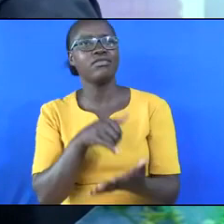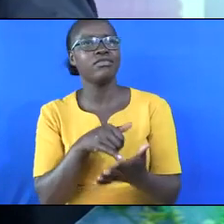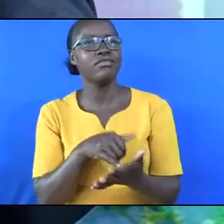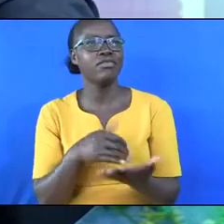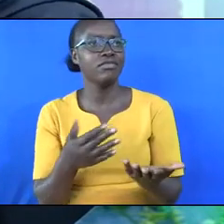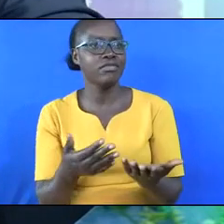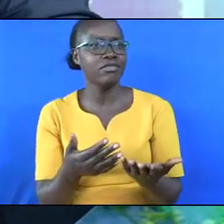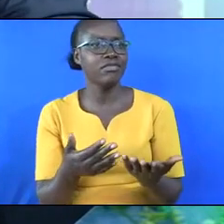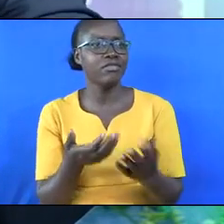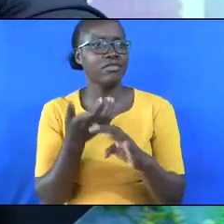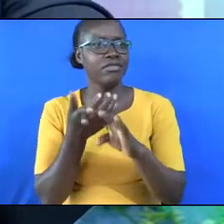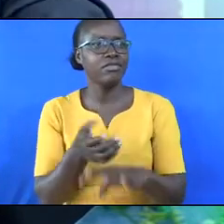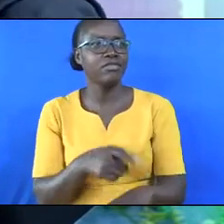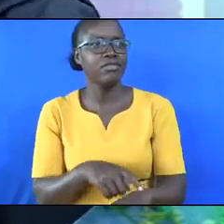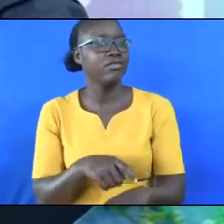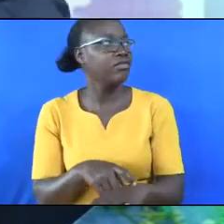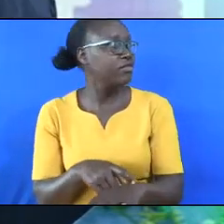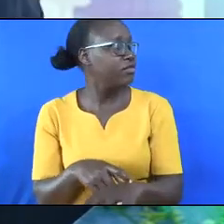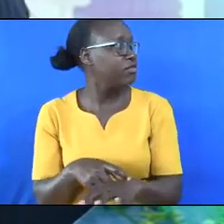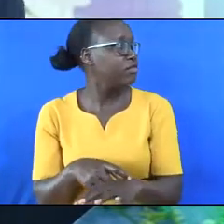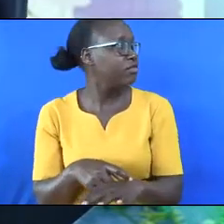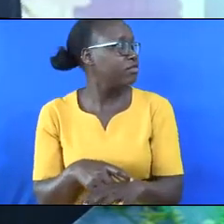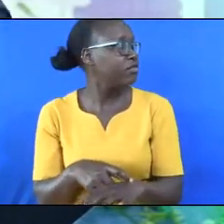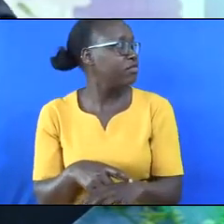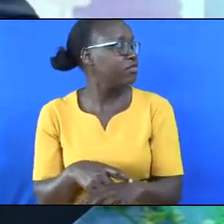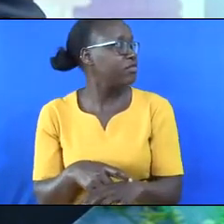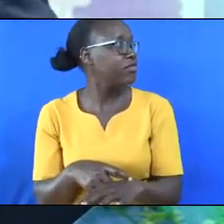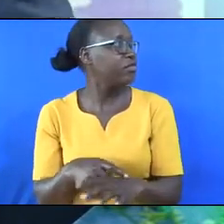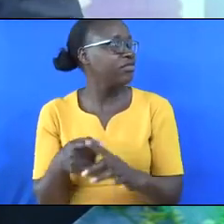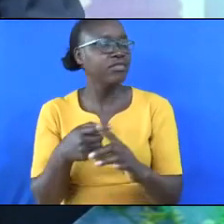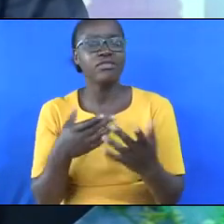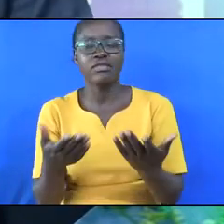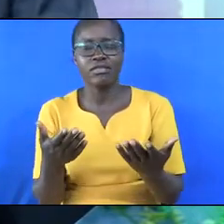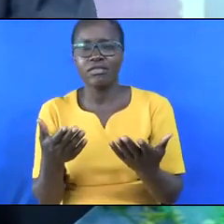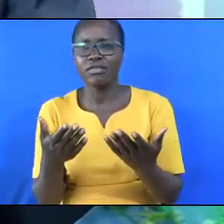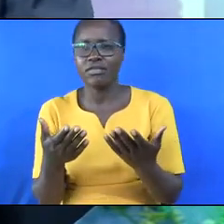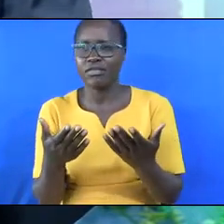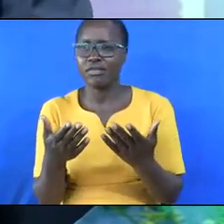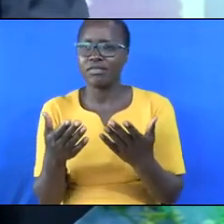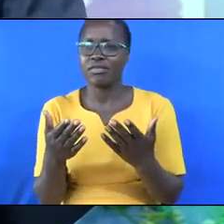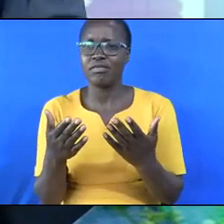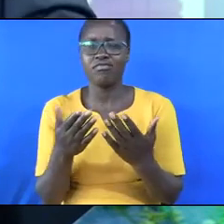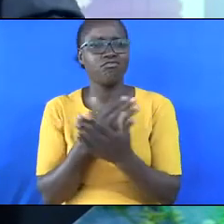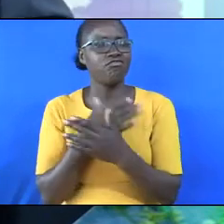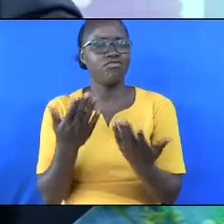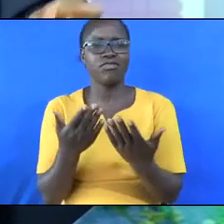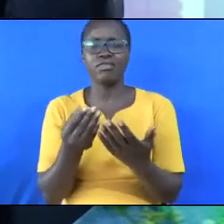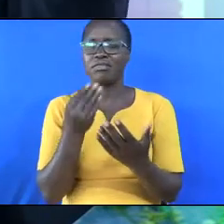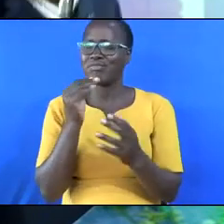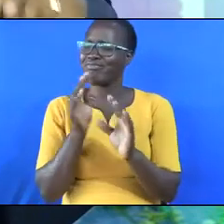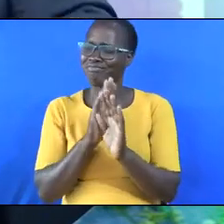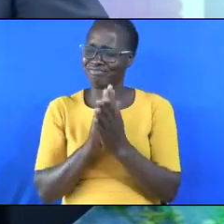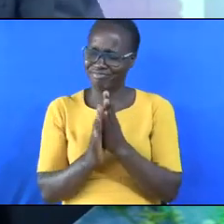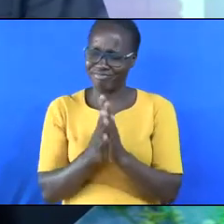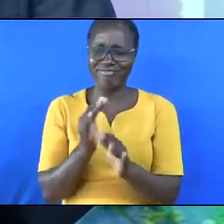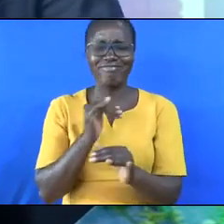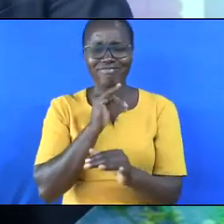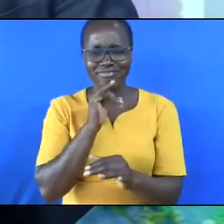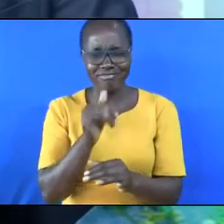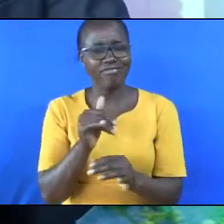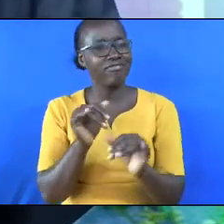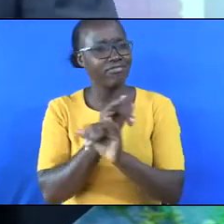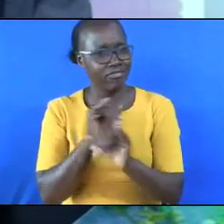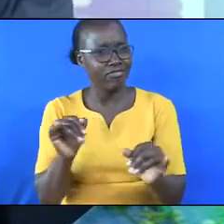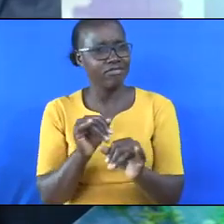In Leviticus 11 verse 8, of their flesh he shall not eat. They are unclean. God is talking about a